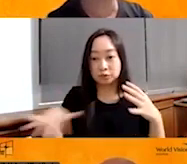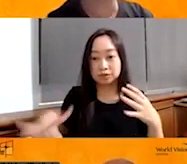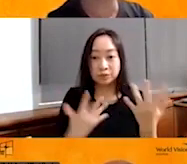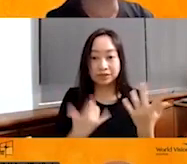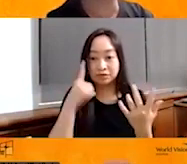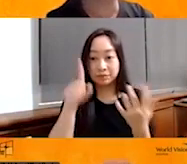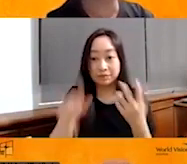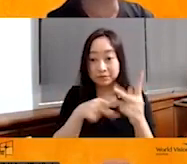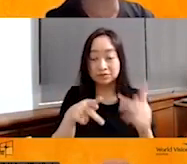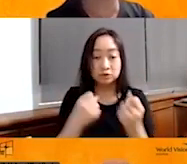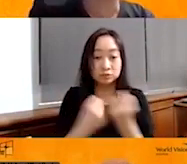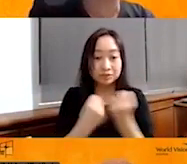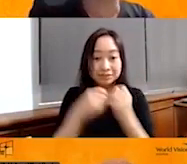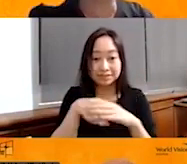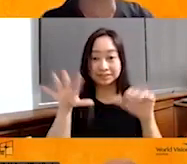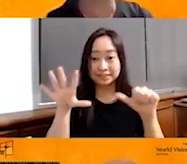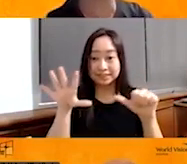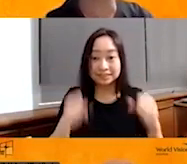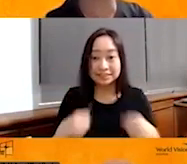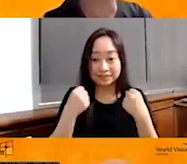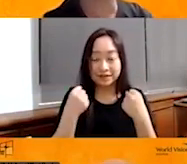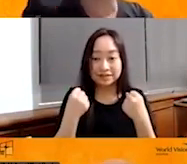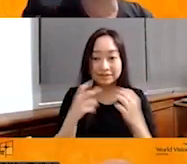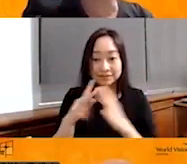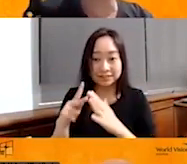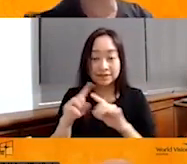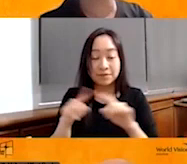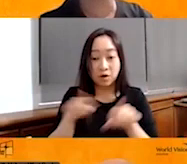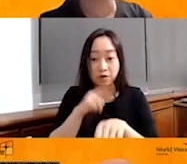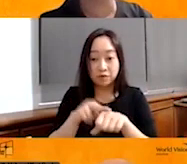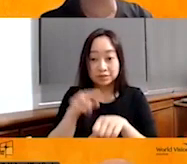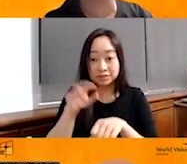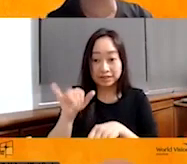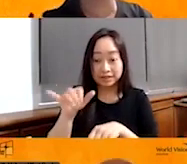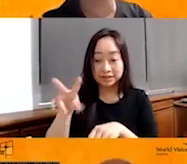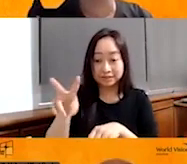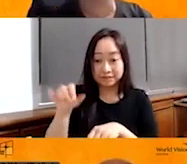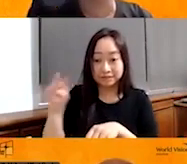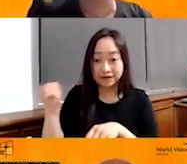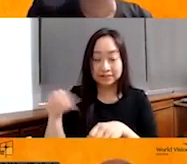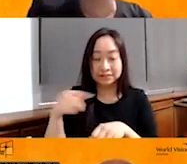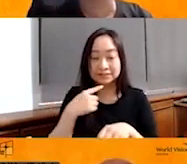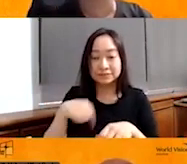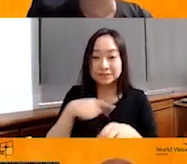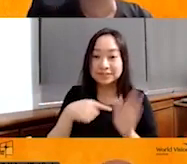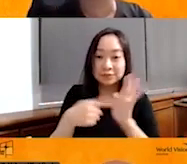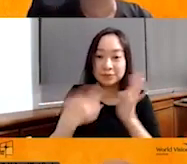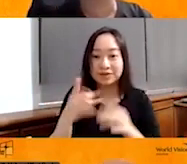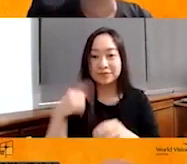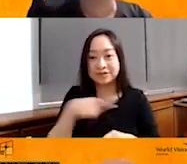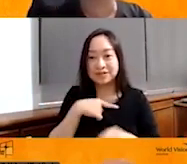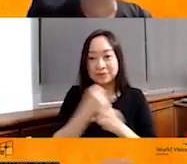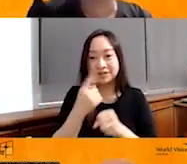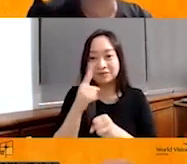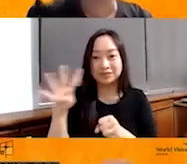six surviving villages. Of course, Yvonne has also shared that we are working in 14 villages. So just want to first of all say thank you for all